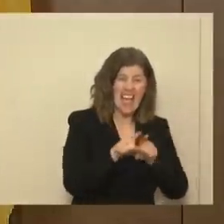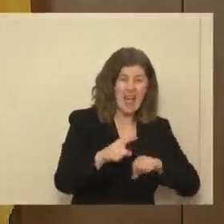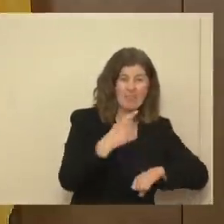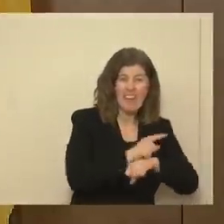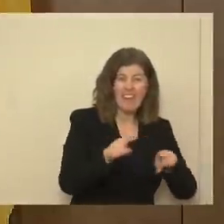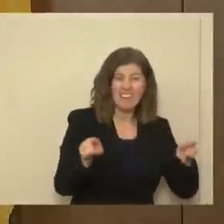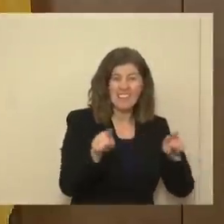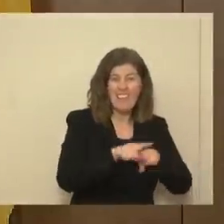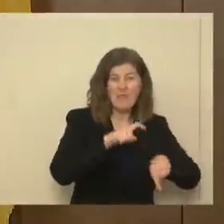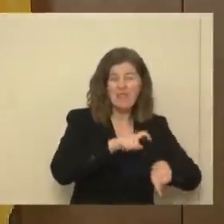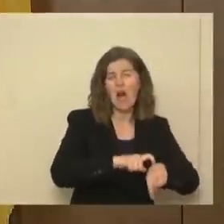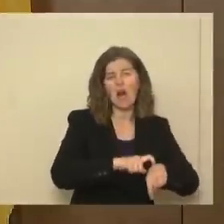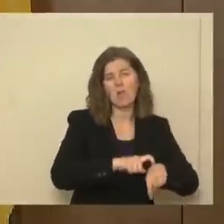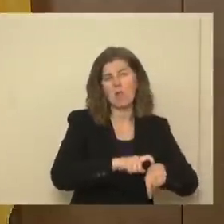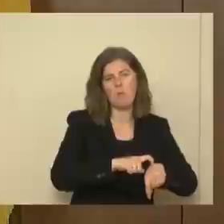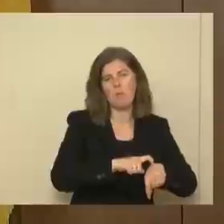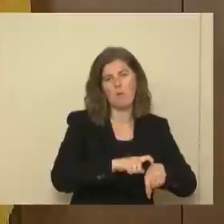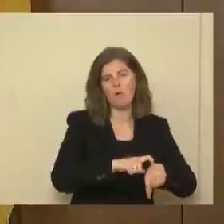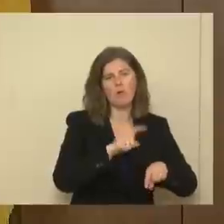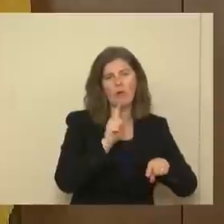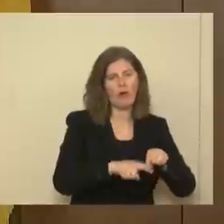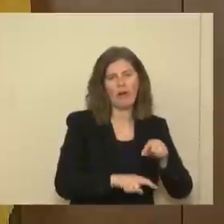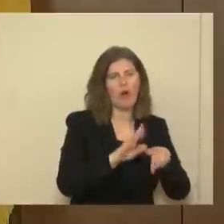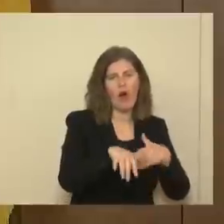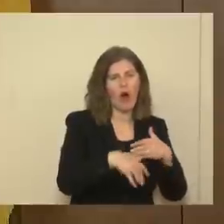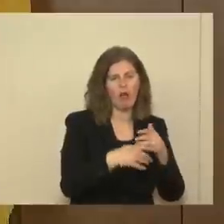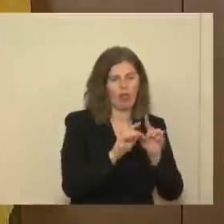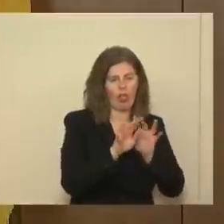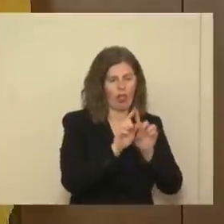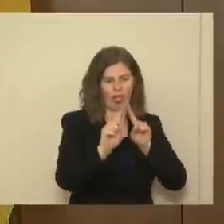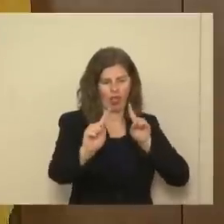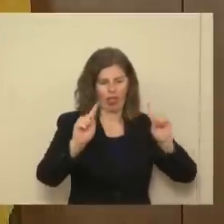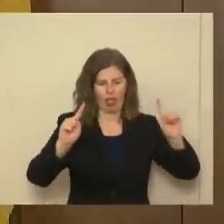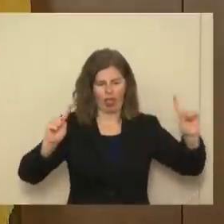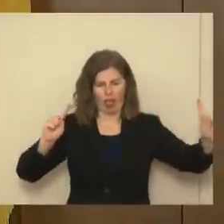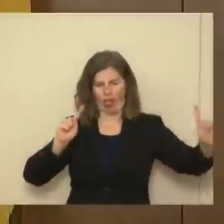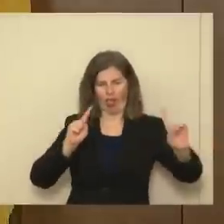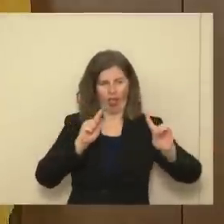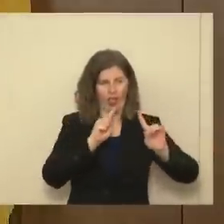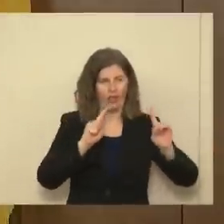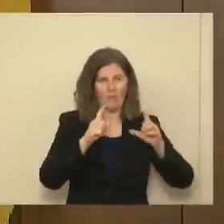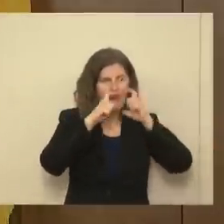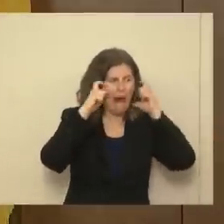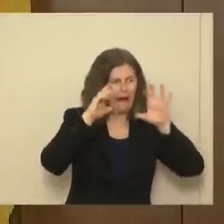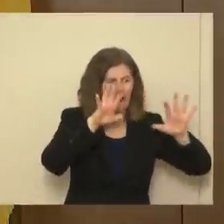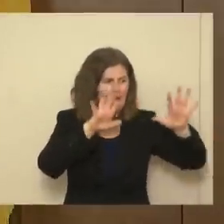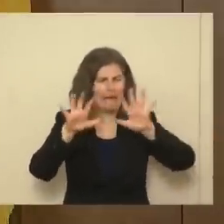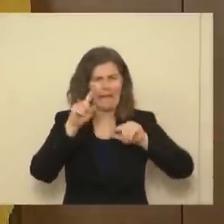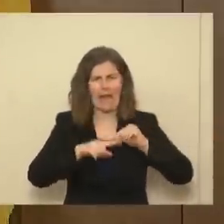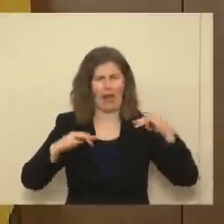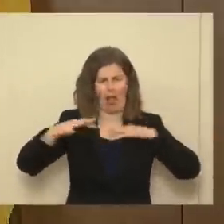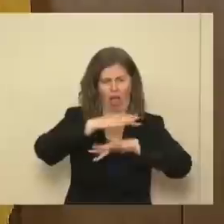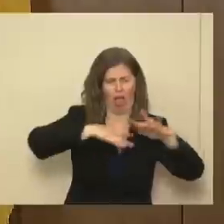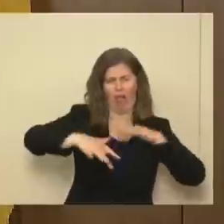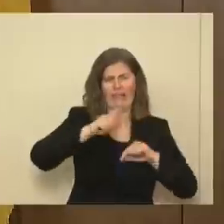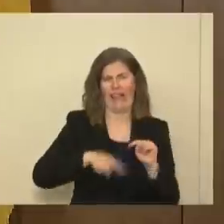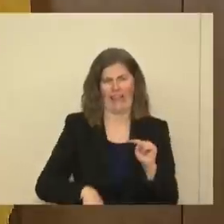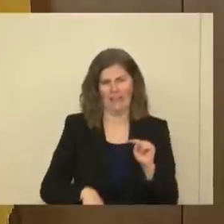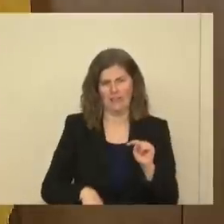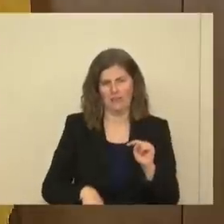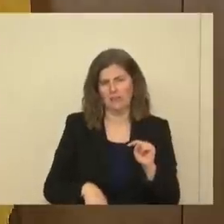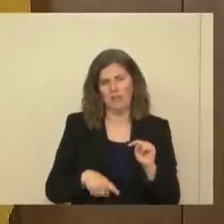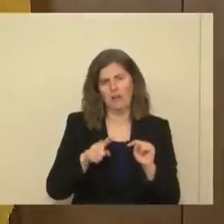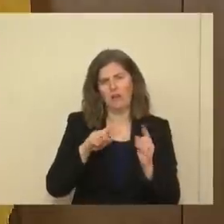time, you couldn't get everybody outside, you couldn't maintain social distancing, you couldn't get everybody masked up, and you